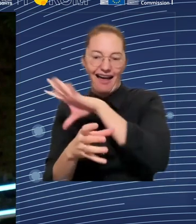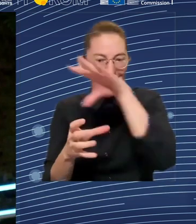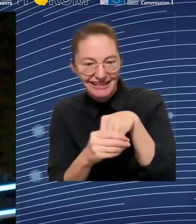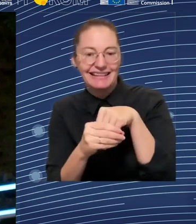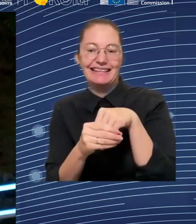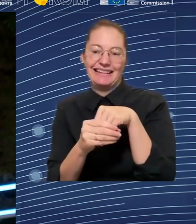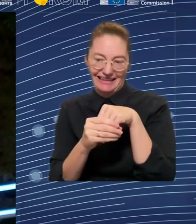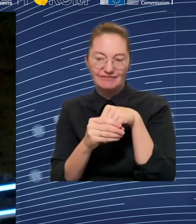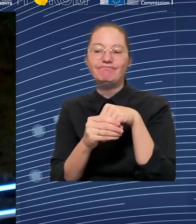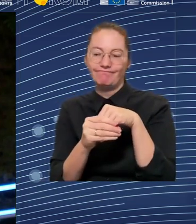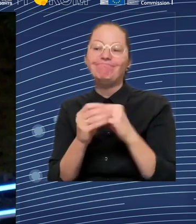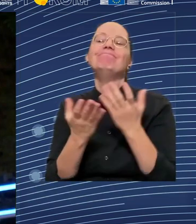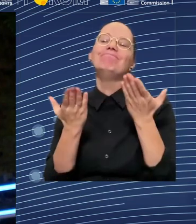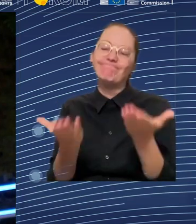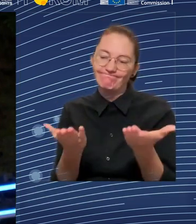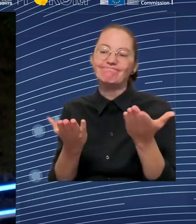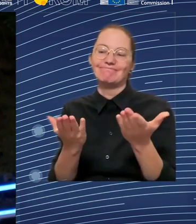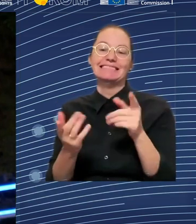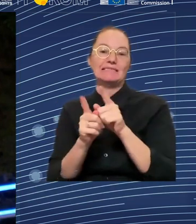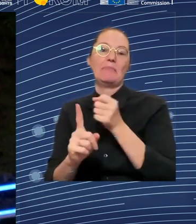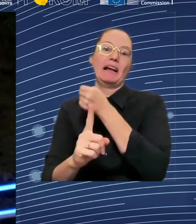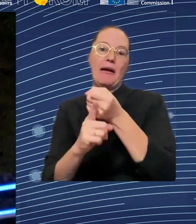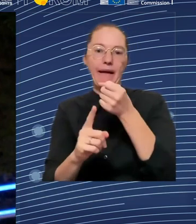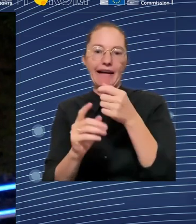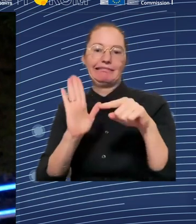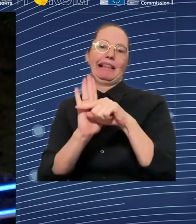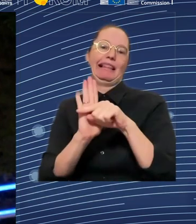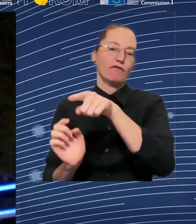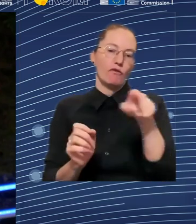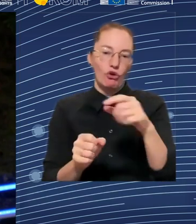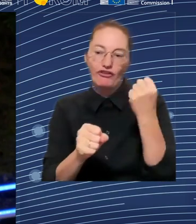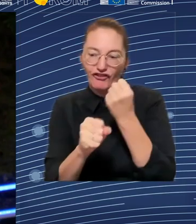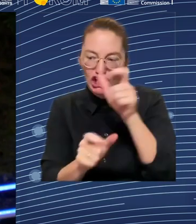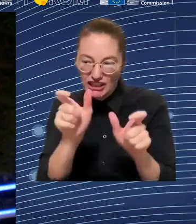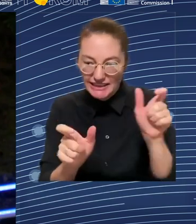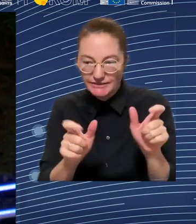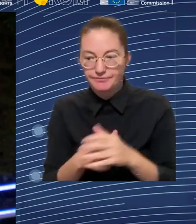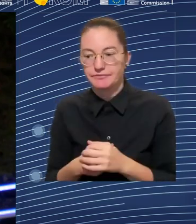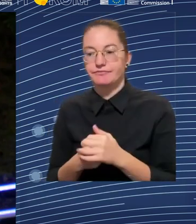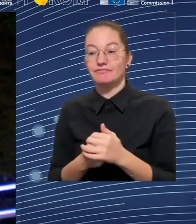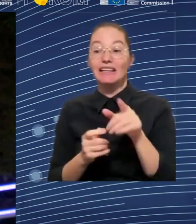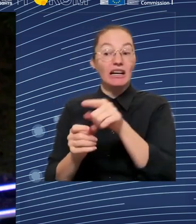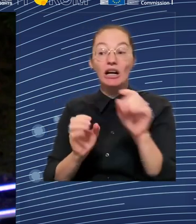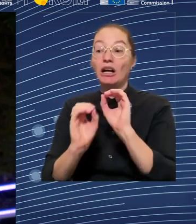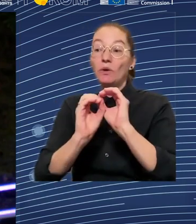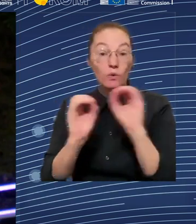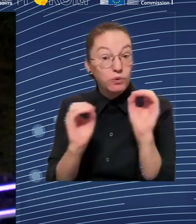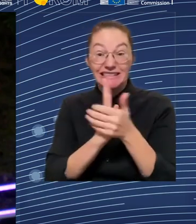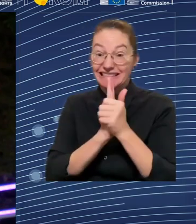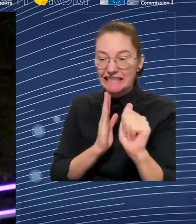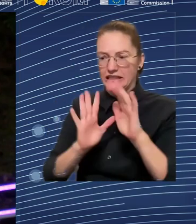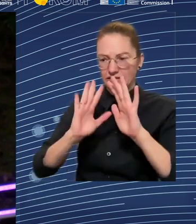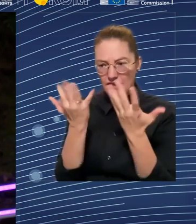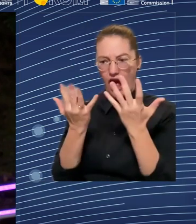is that it's also driving a demand for higher skills. In particular, on average, higher skills than were